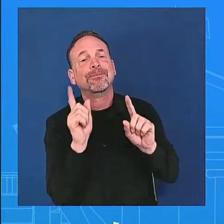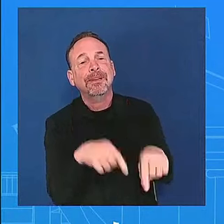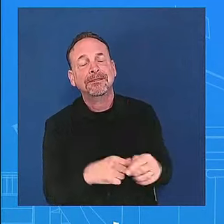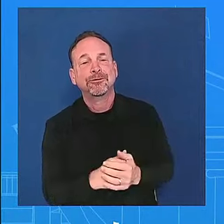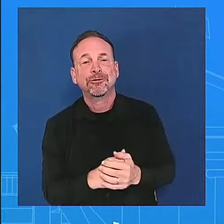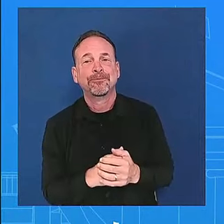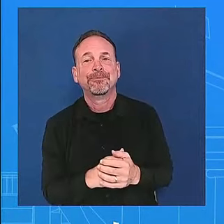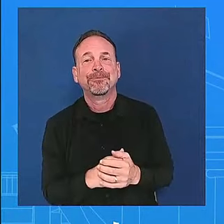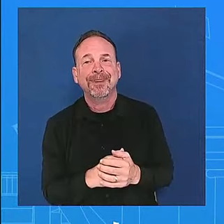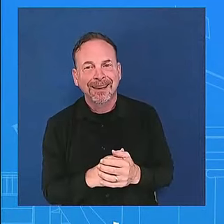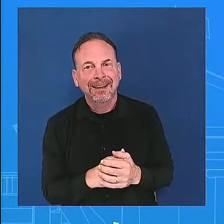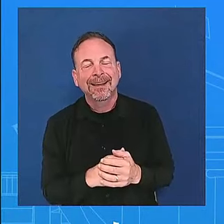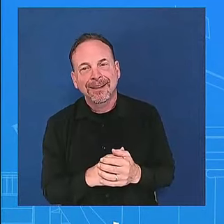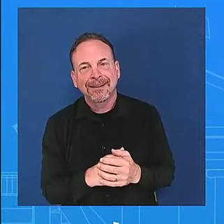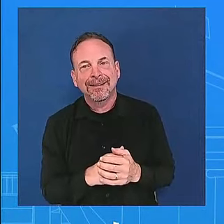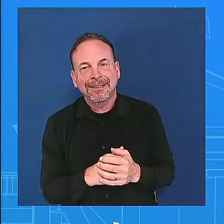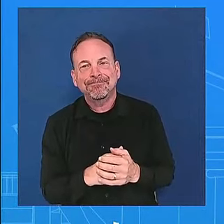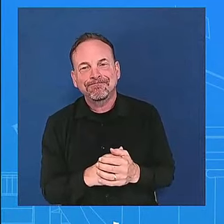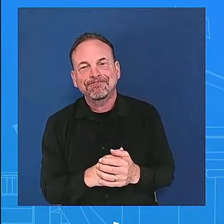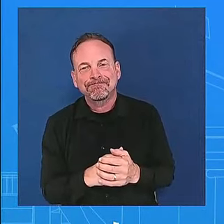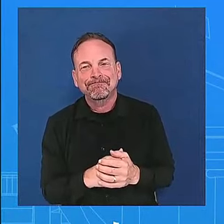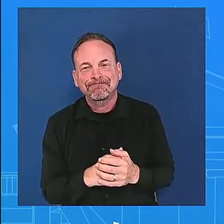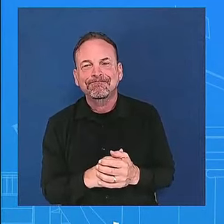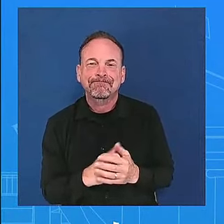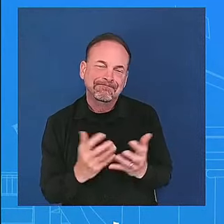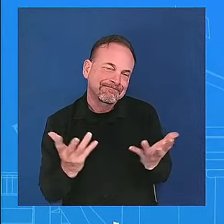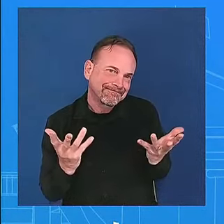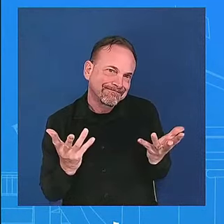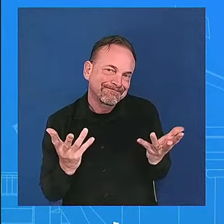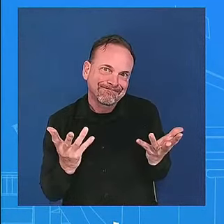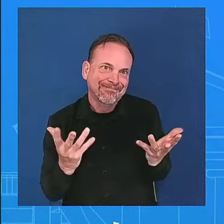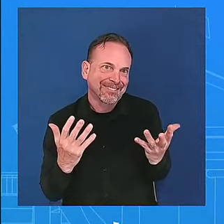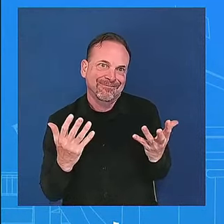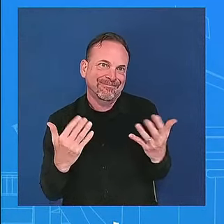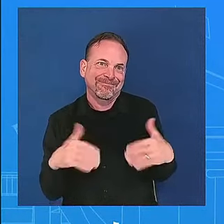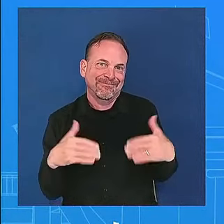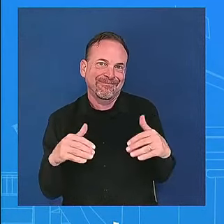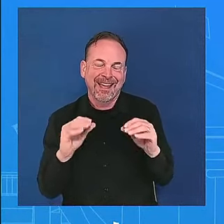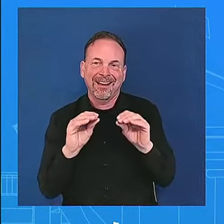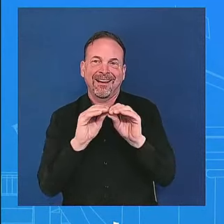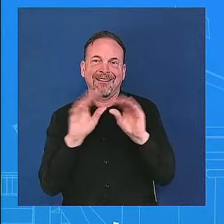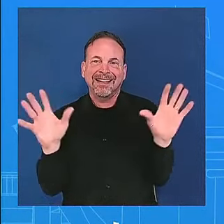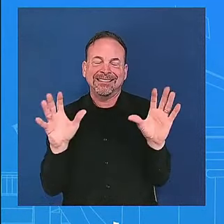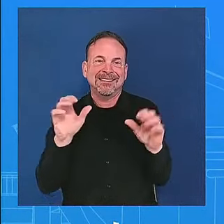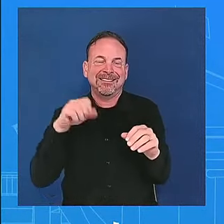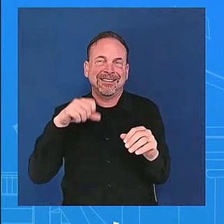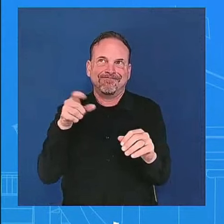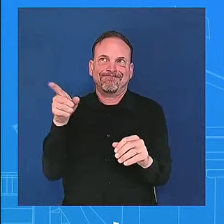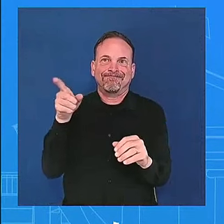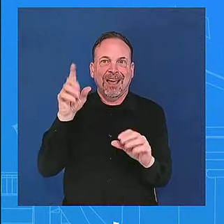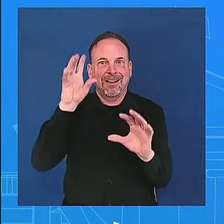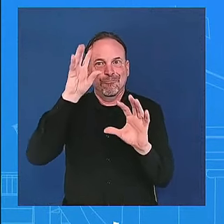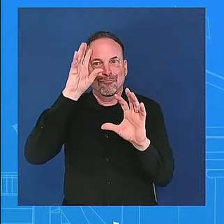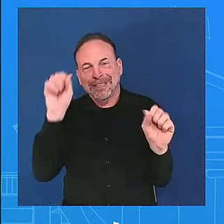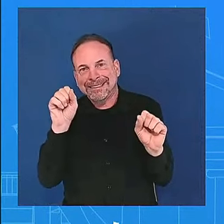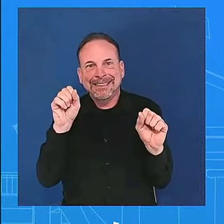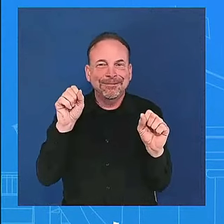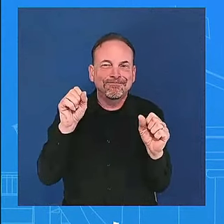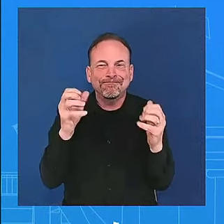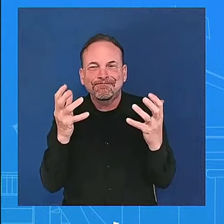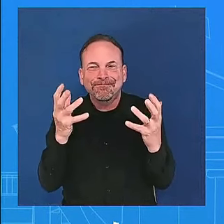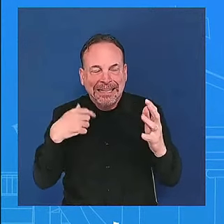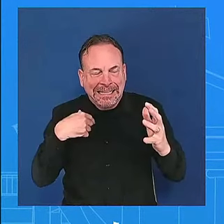and also being mindful about talking about election um obviously the president endorsed